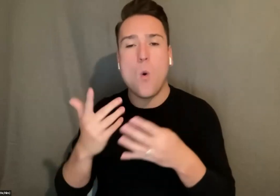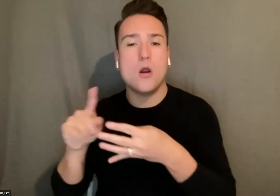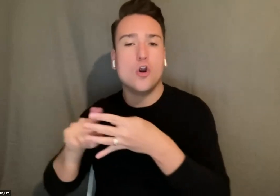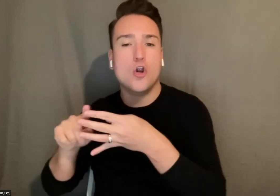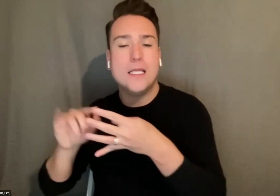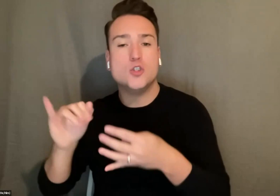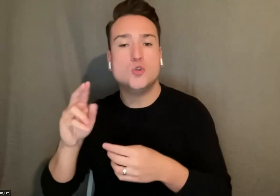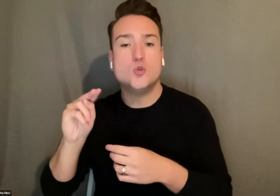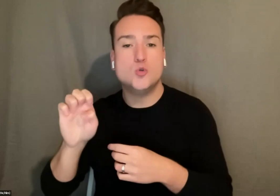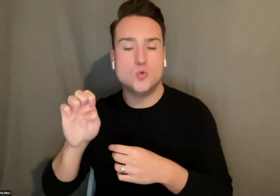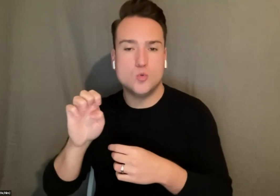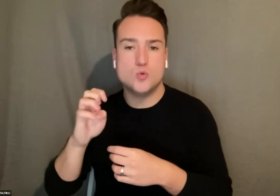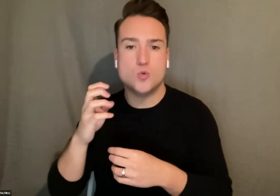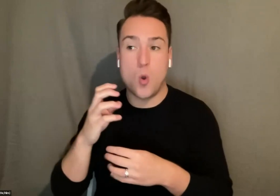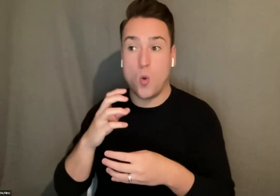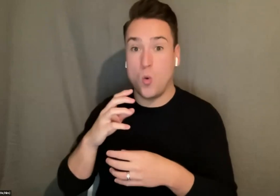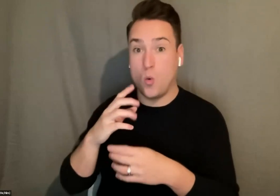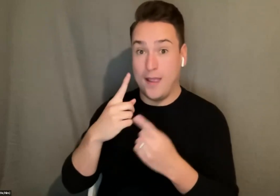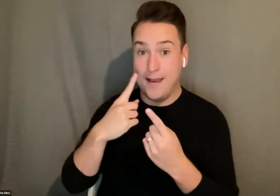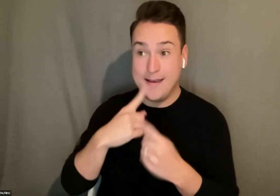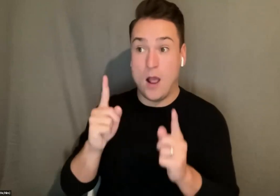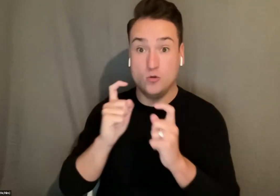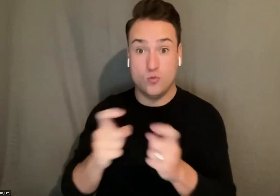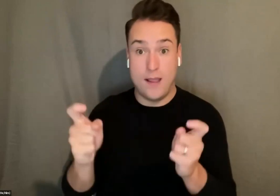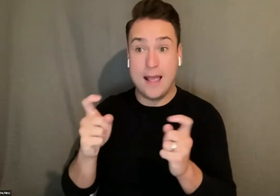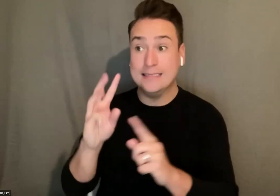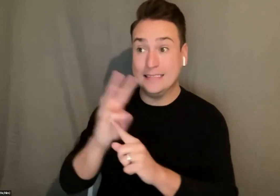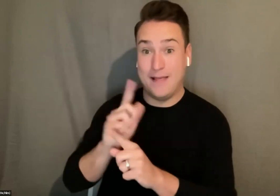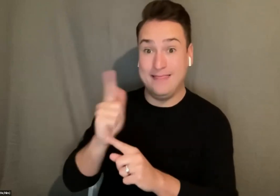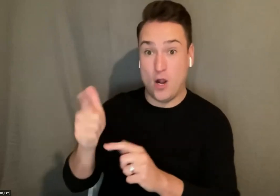months of that the first performance is generally the strongest application.